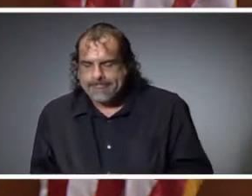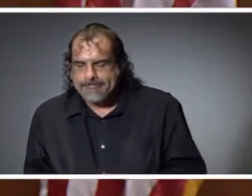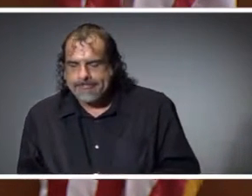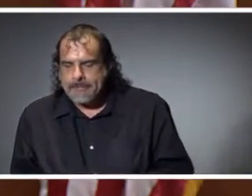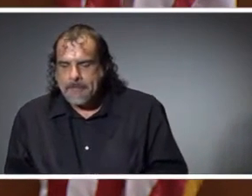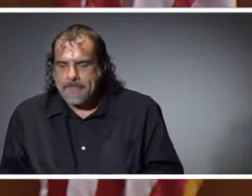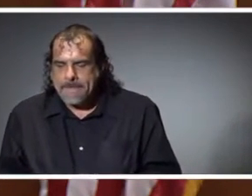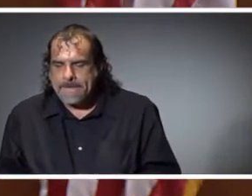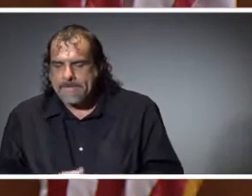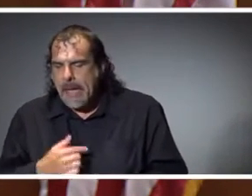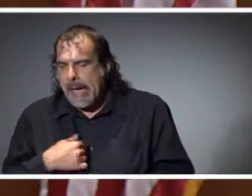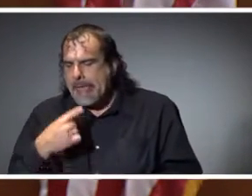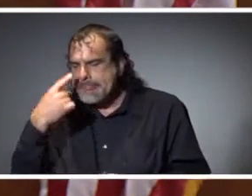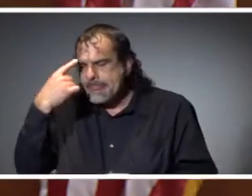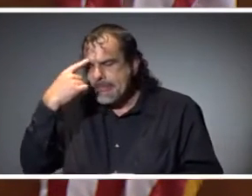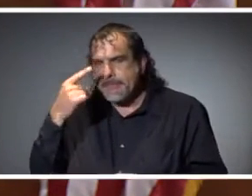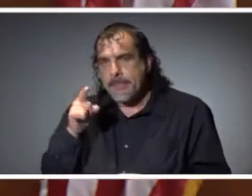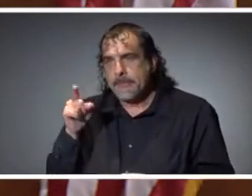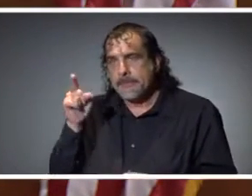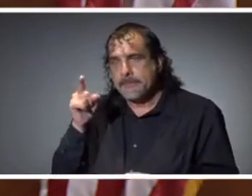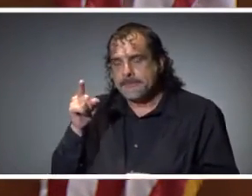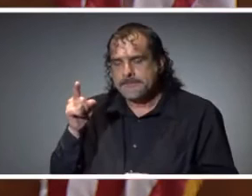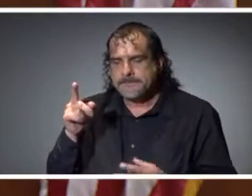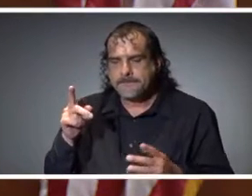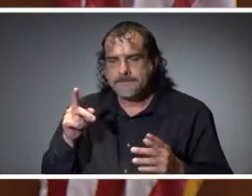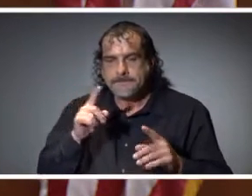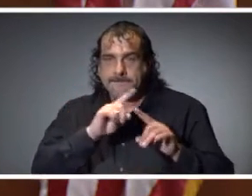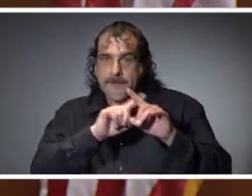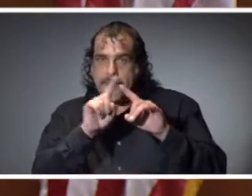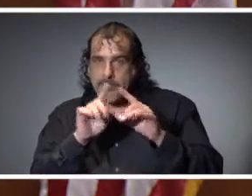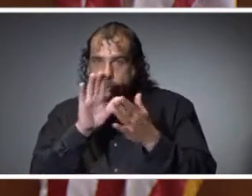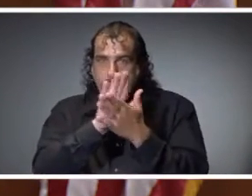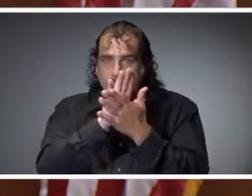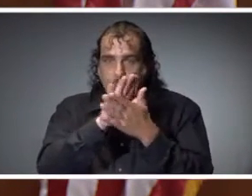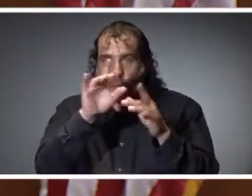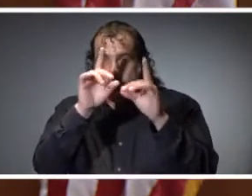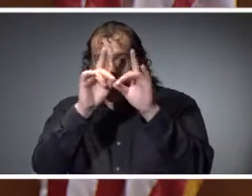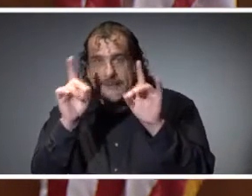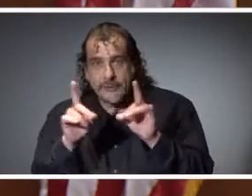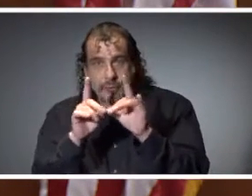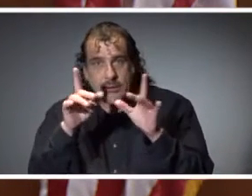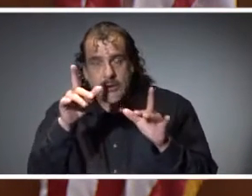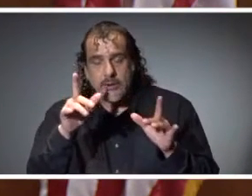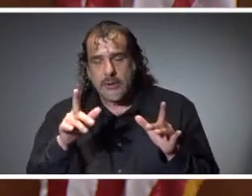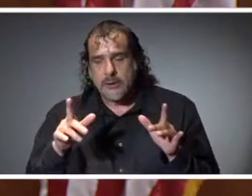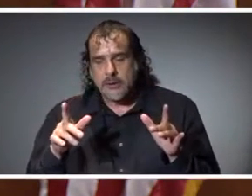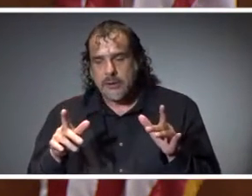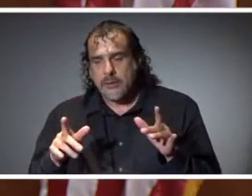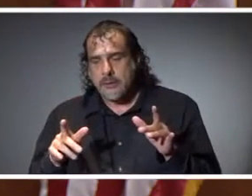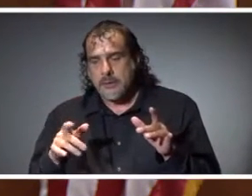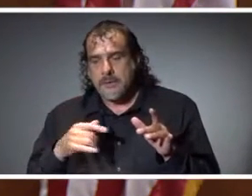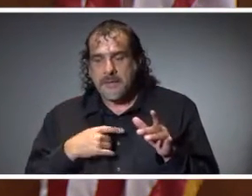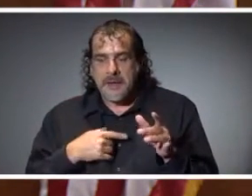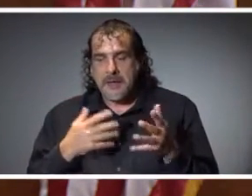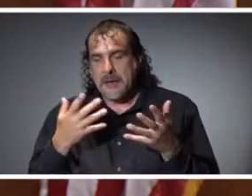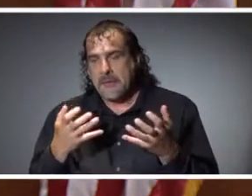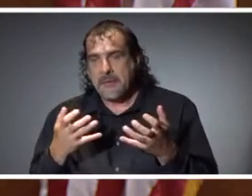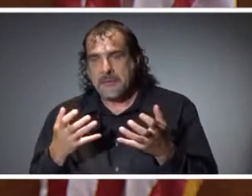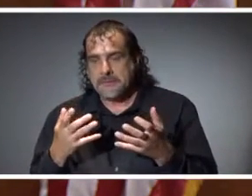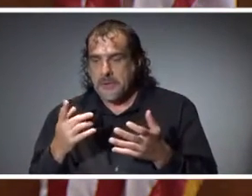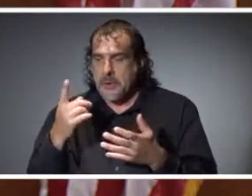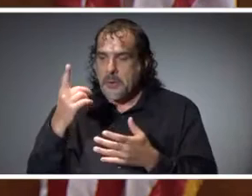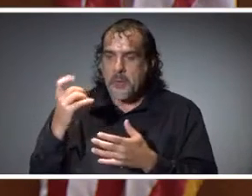those individuals and individual school districts that have opined that they want to go 100 percent